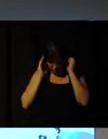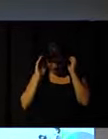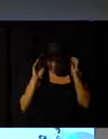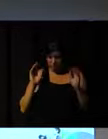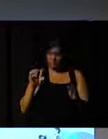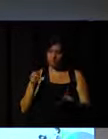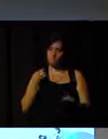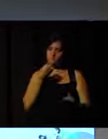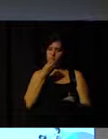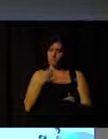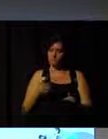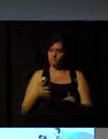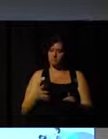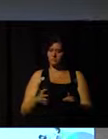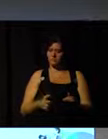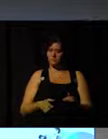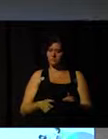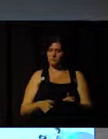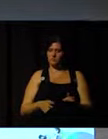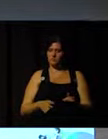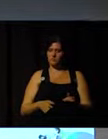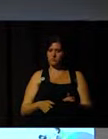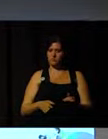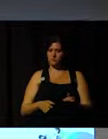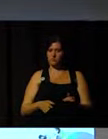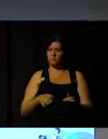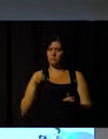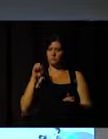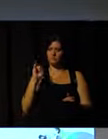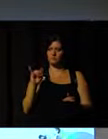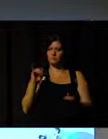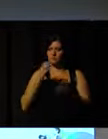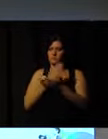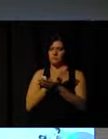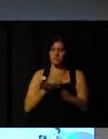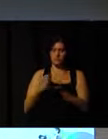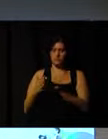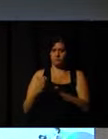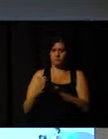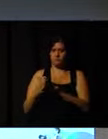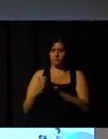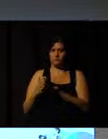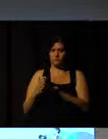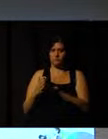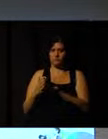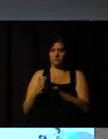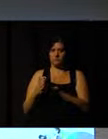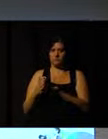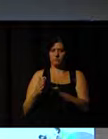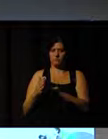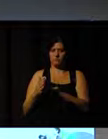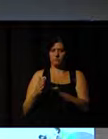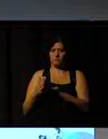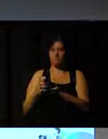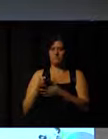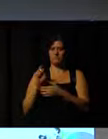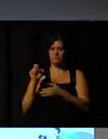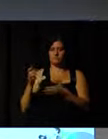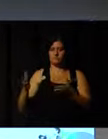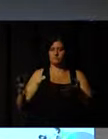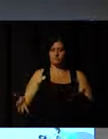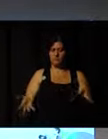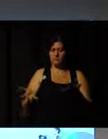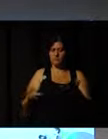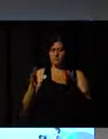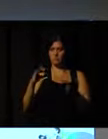Wow. There's quite a few questions in there. If start first with how you continue to motivate your